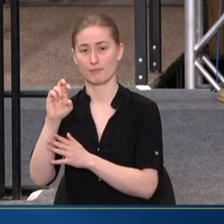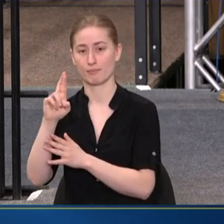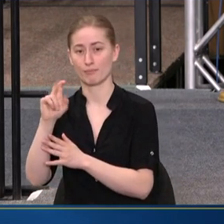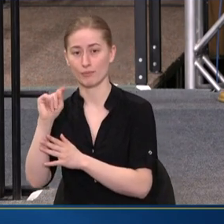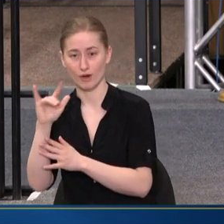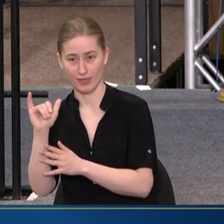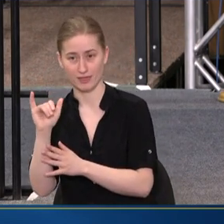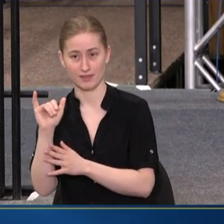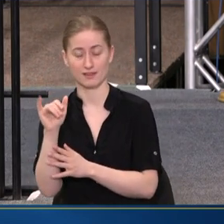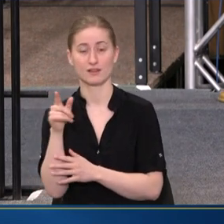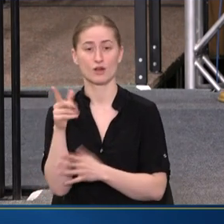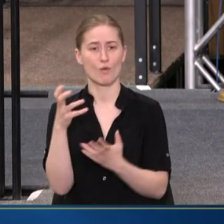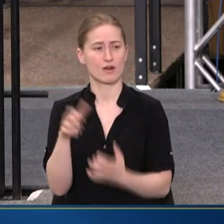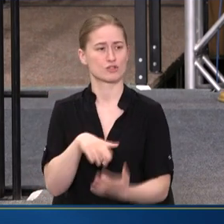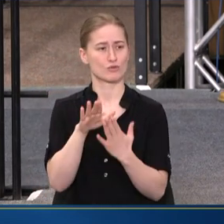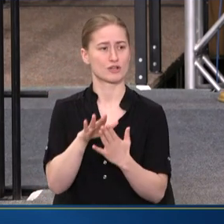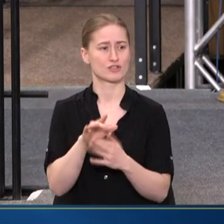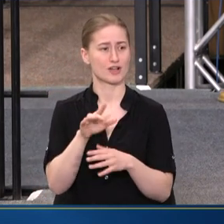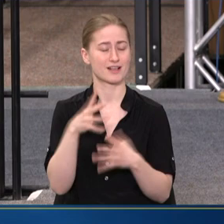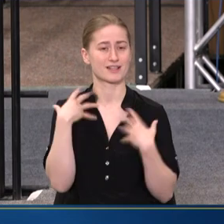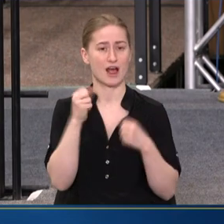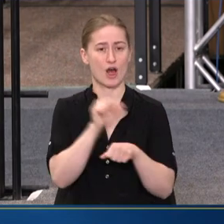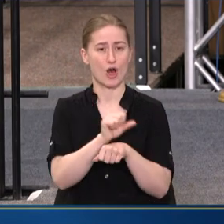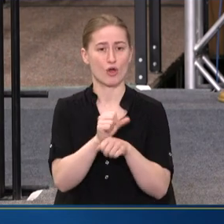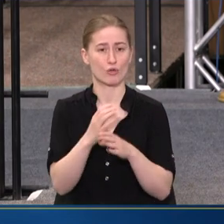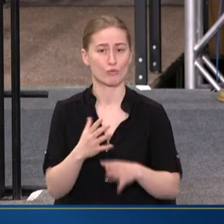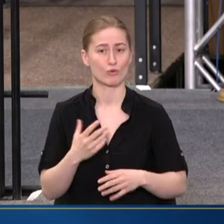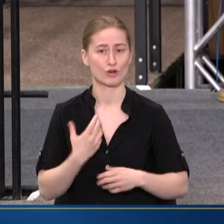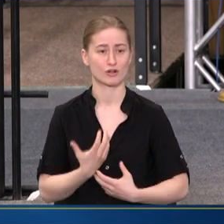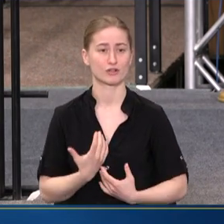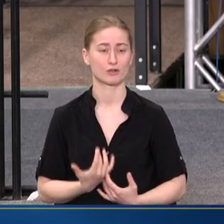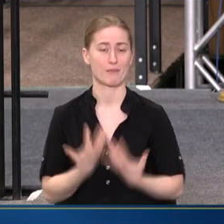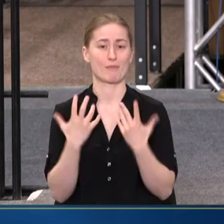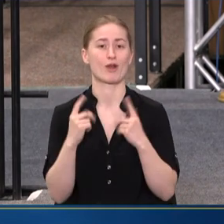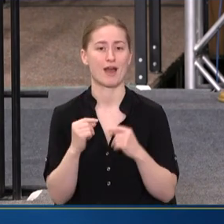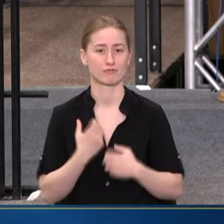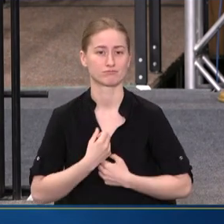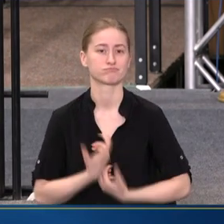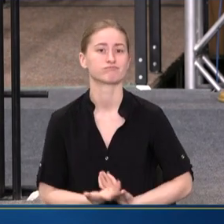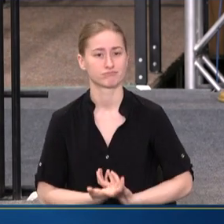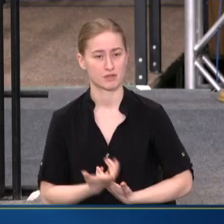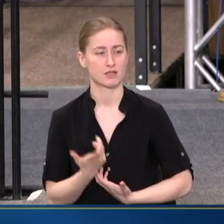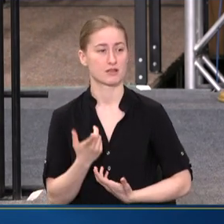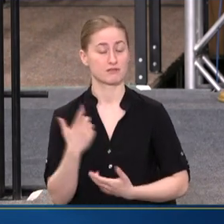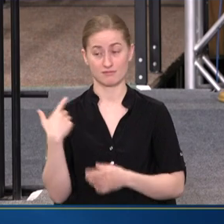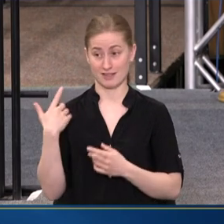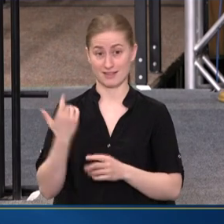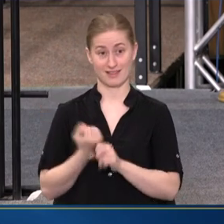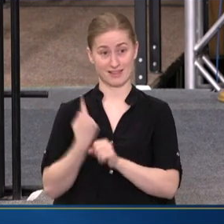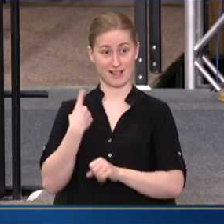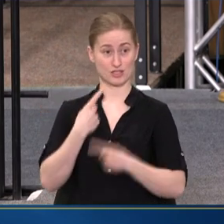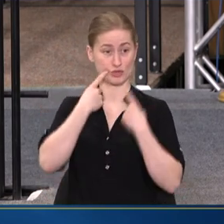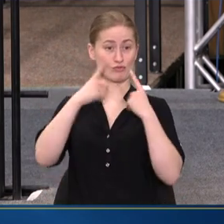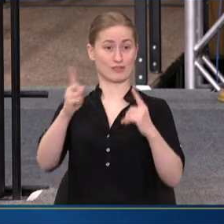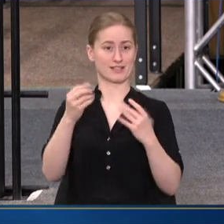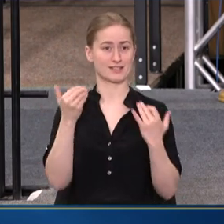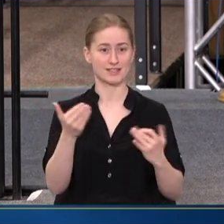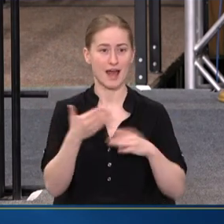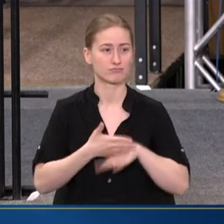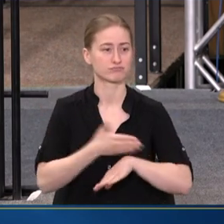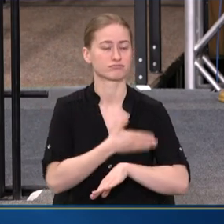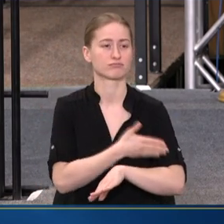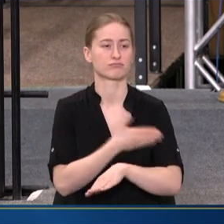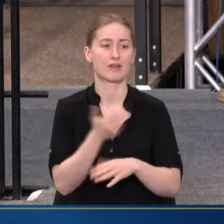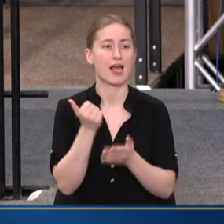HEALTH WORKER BURNOUT. IN THE YEAR SINCE ITS RELEASE WE HAVE MADE GREAT STRIDES TO CONFRONT THE LONG-STANDING DRIVERS OF BURNOUT